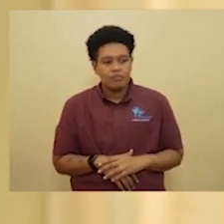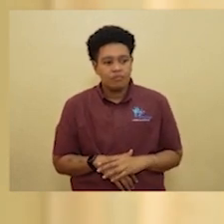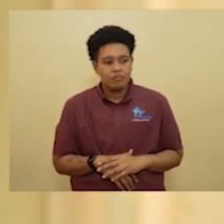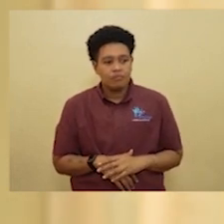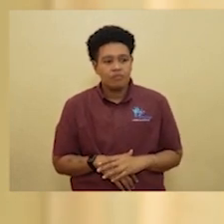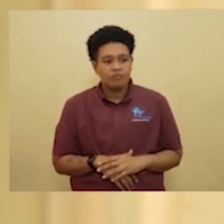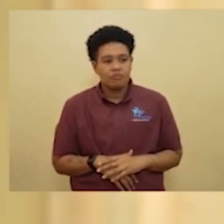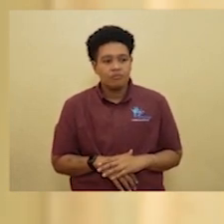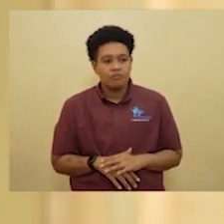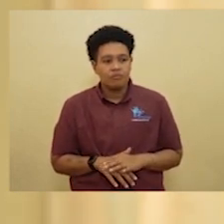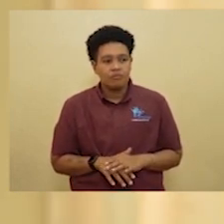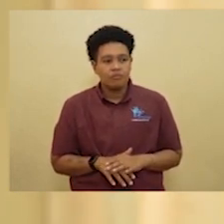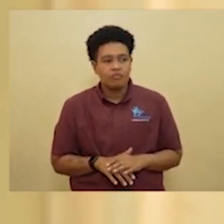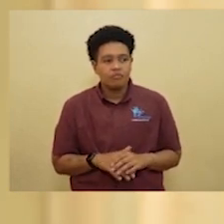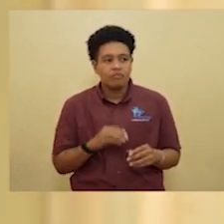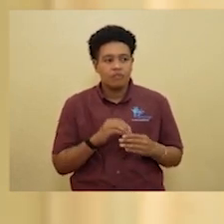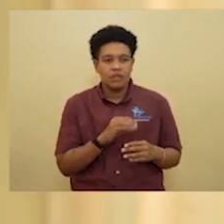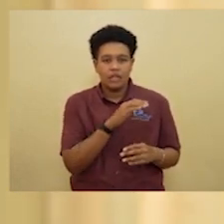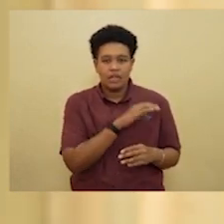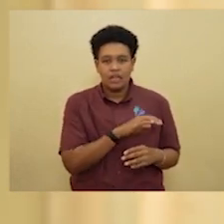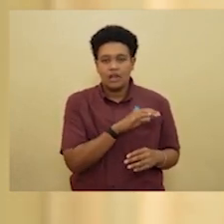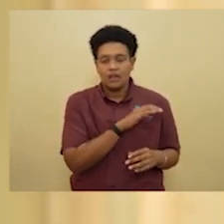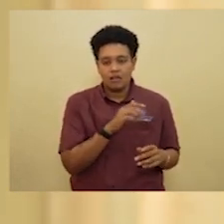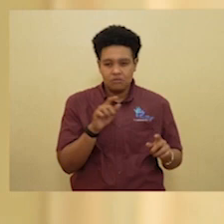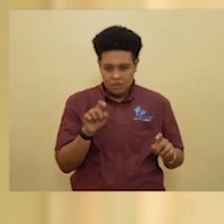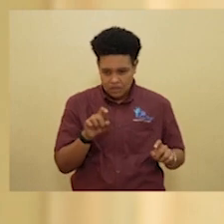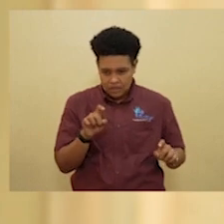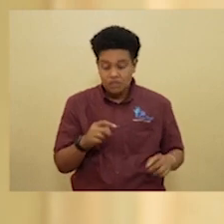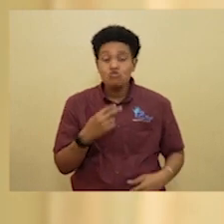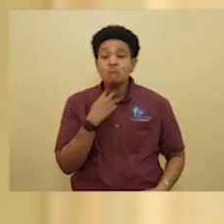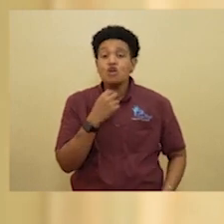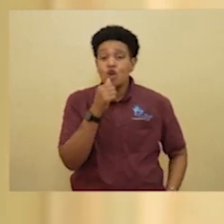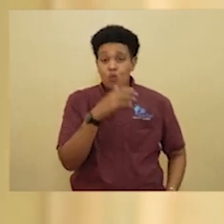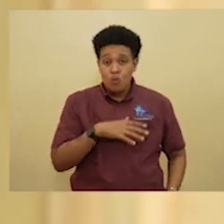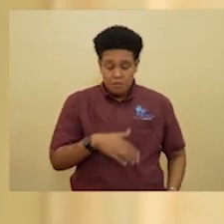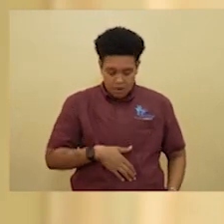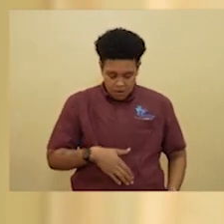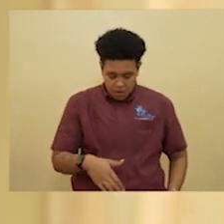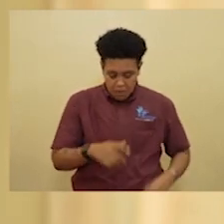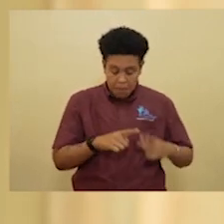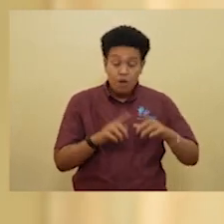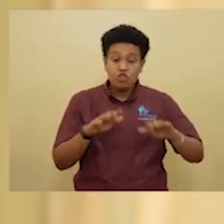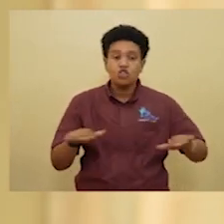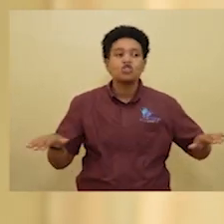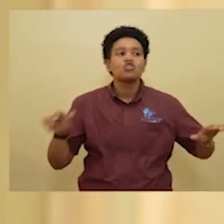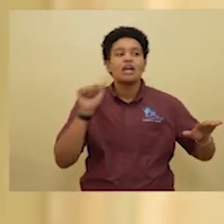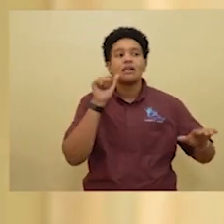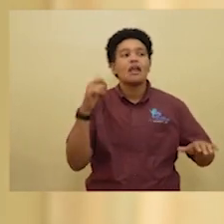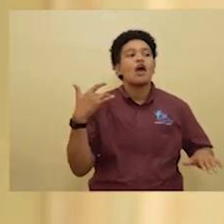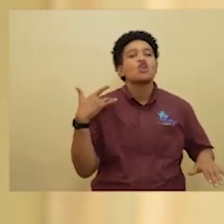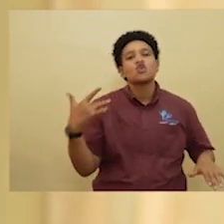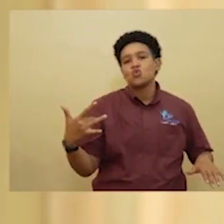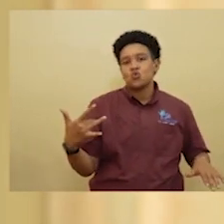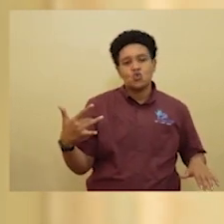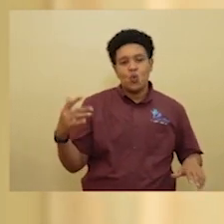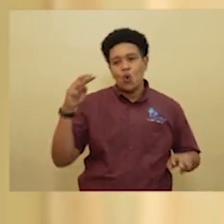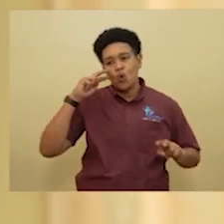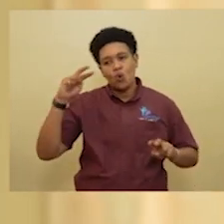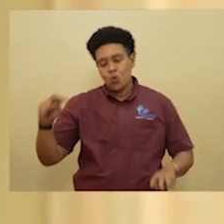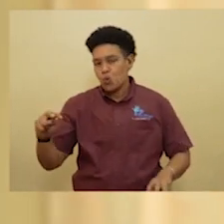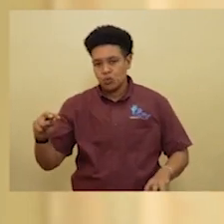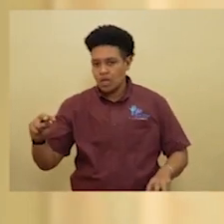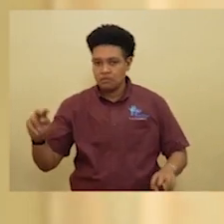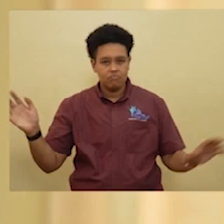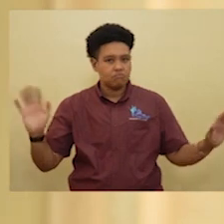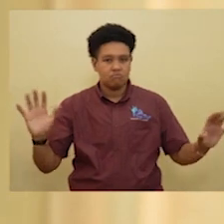So in clinical trials, pregnant women as well as children are not usually looked at